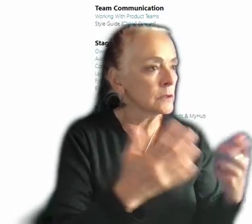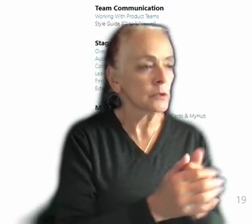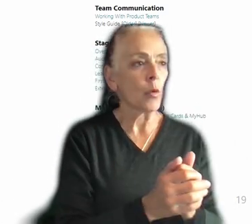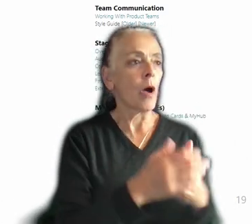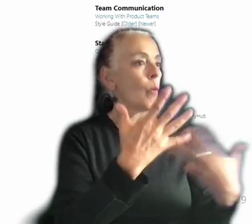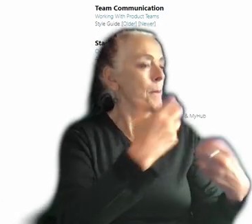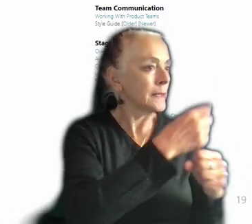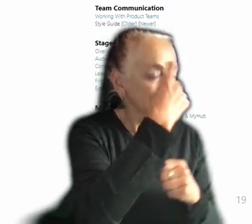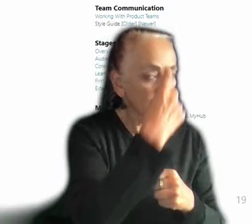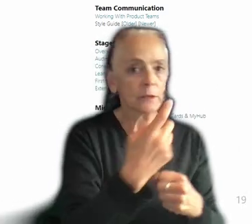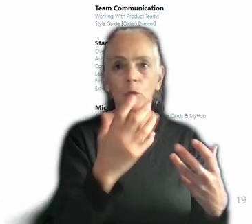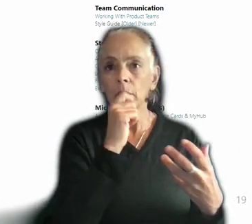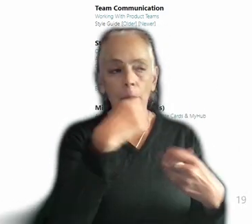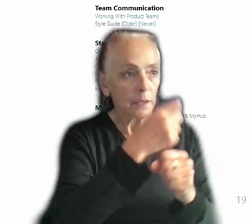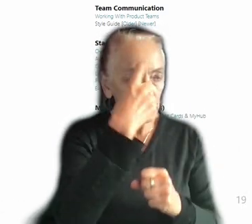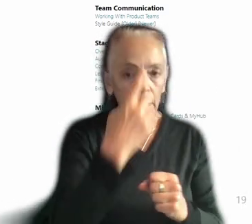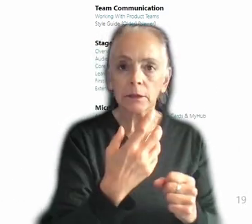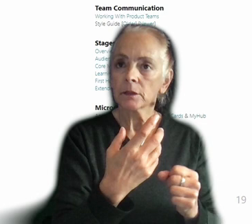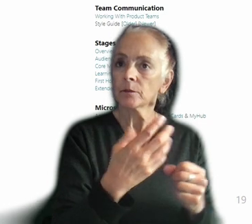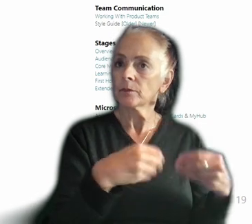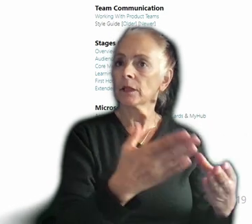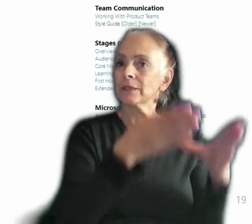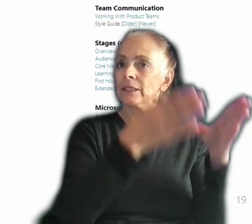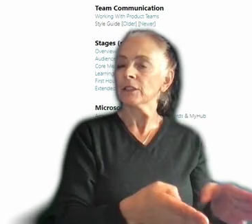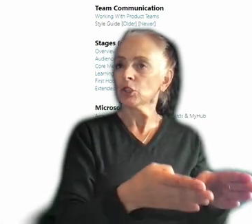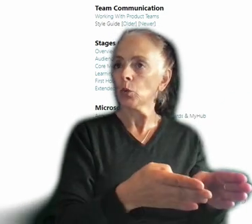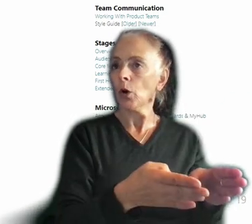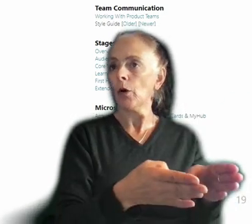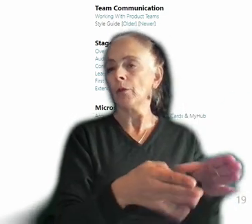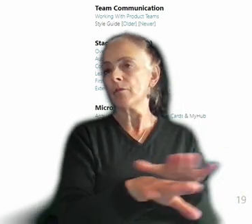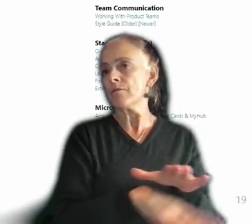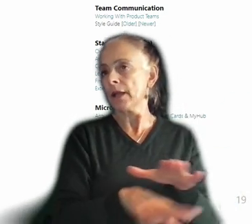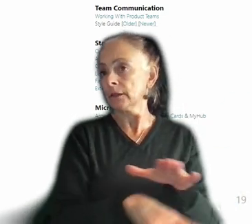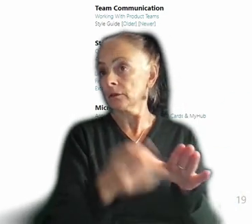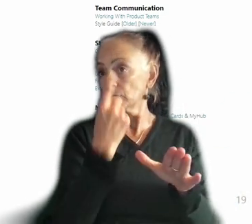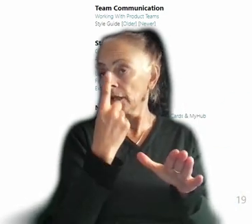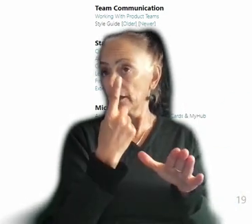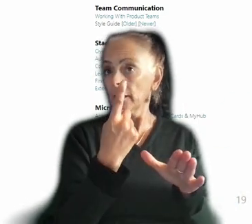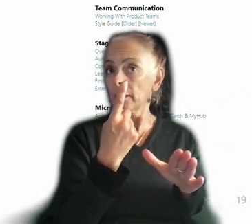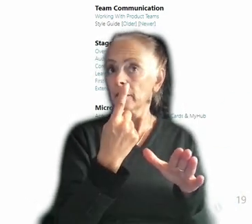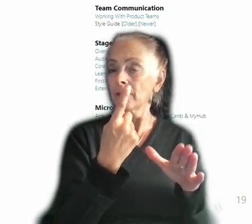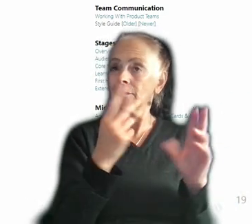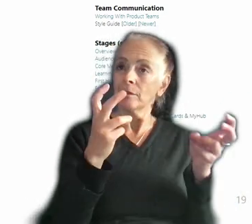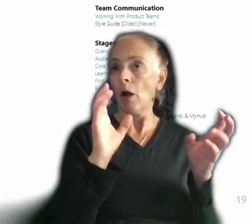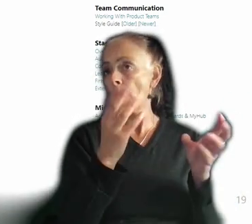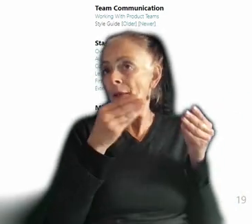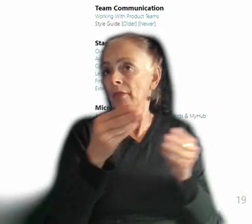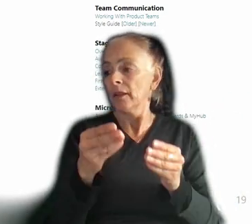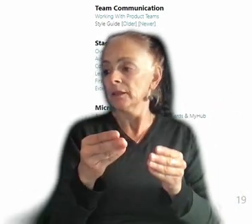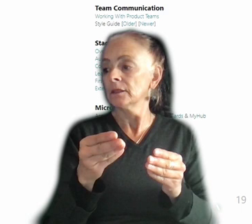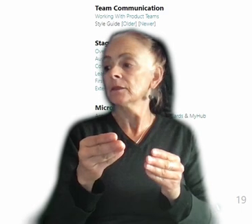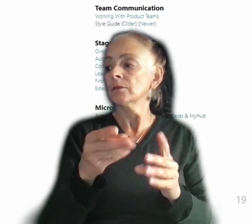sort of thing. And that's a way to give the individual both the default baseline understanding of what we mean by methods, but also just